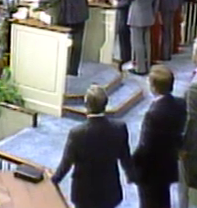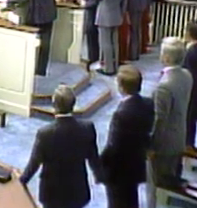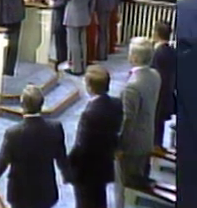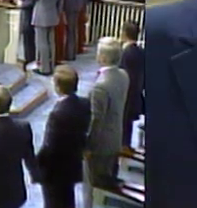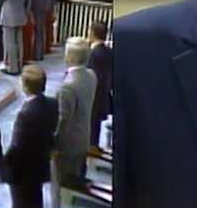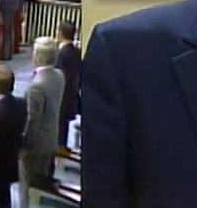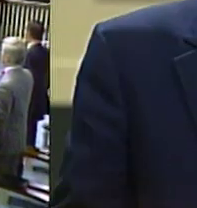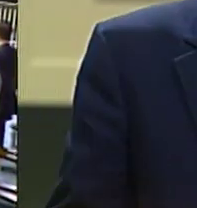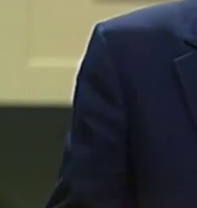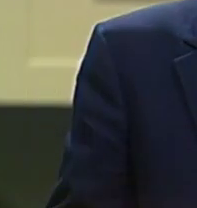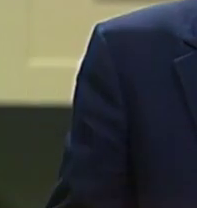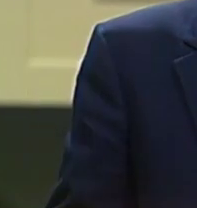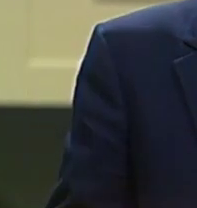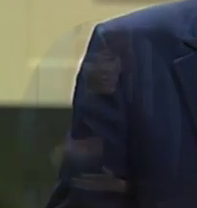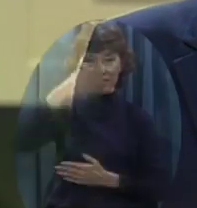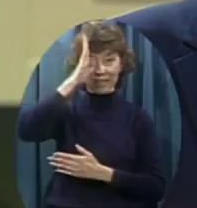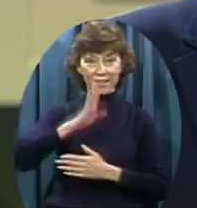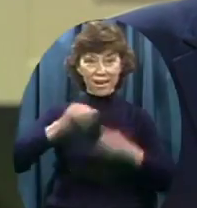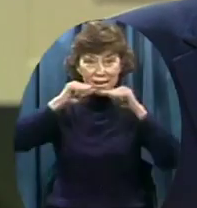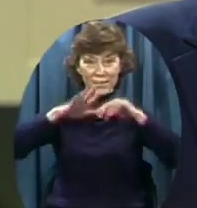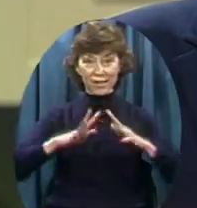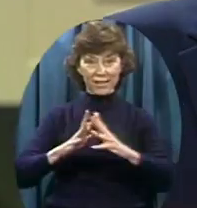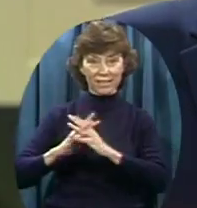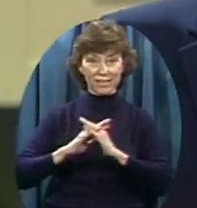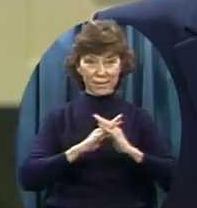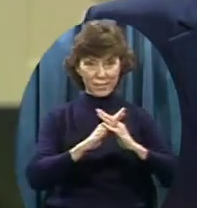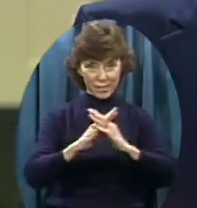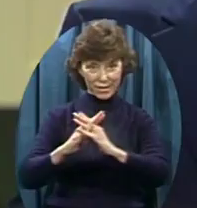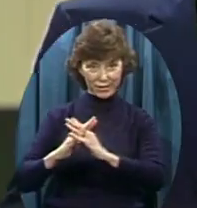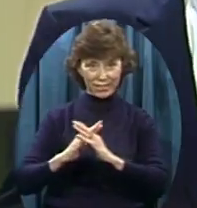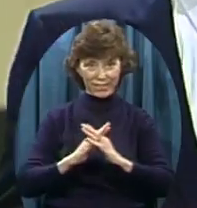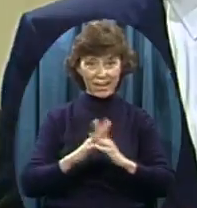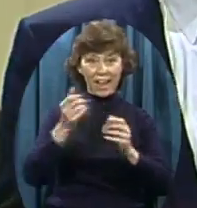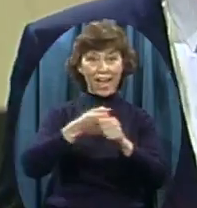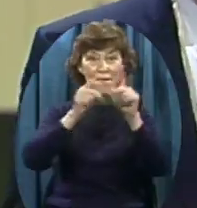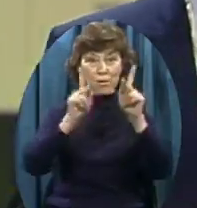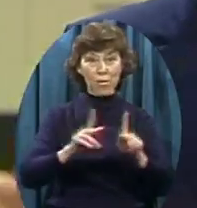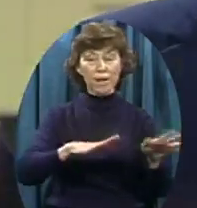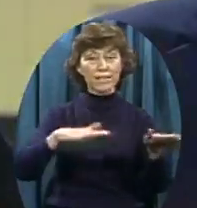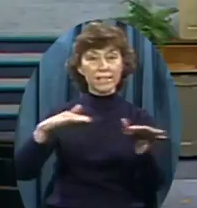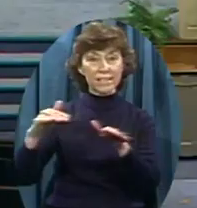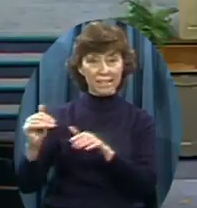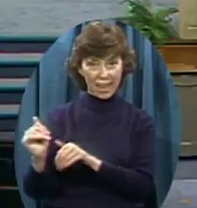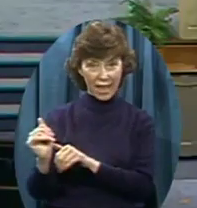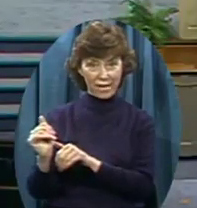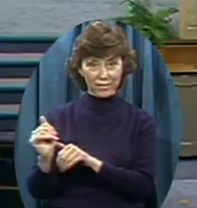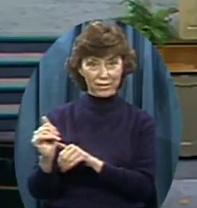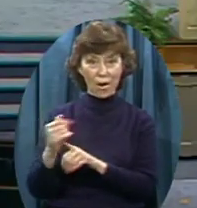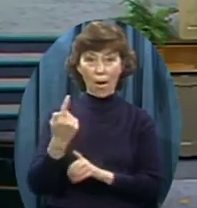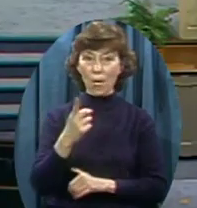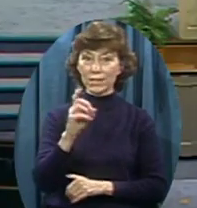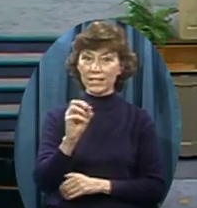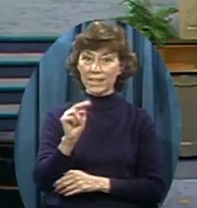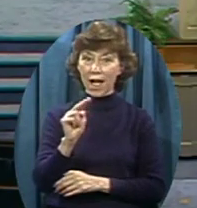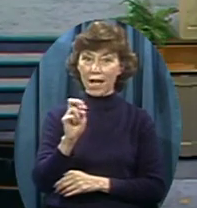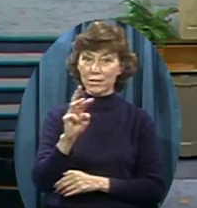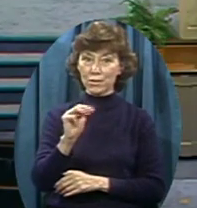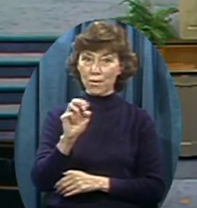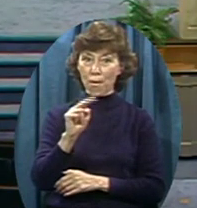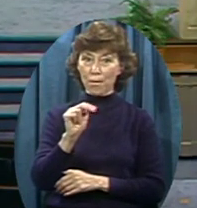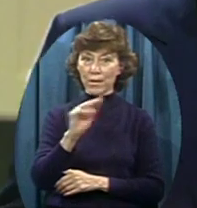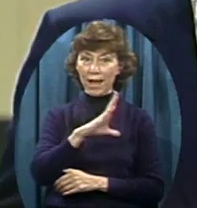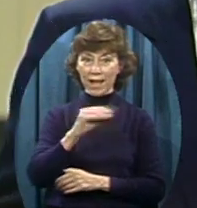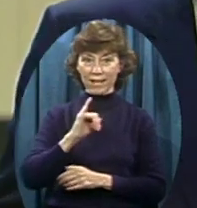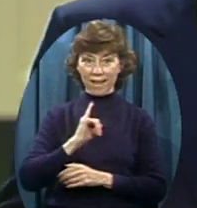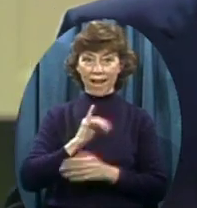God bless America God Well, everybody's gone home now The auditorium is empty except for Don Norman and myself